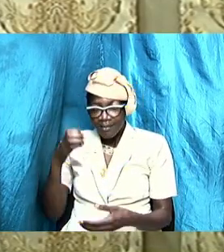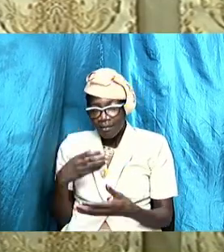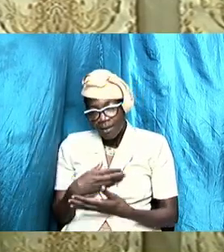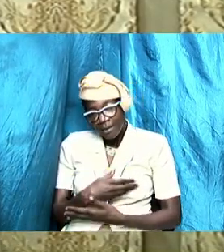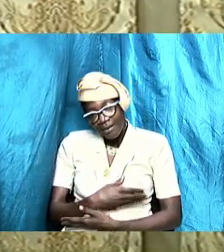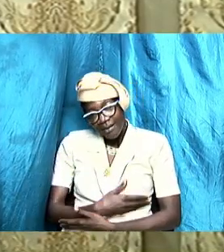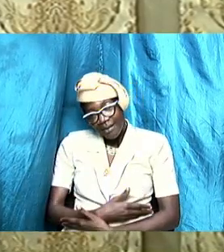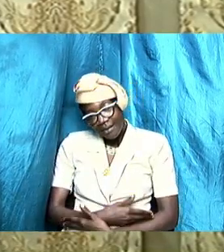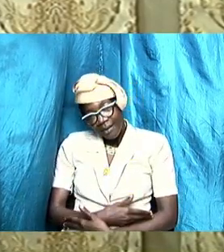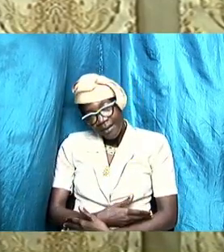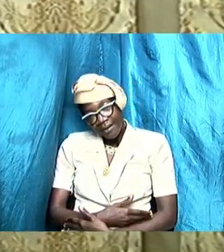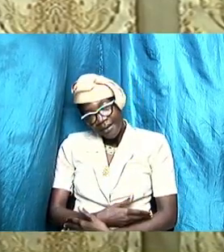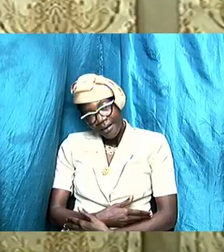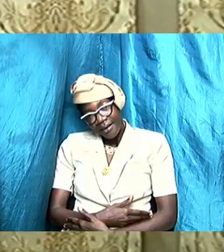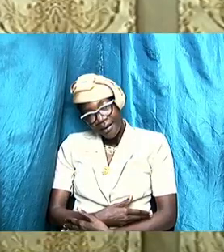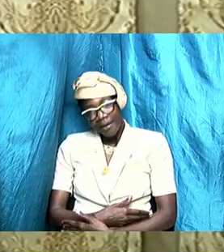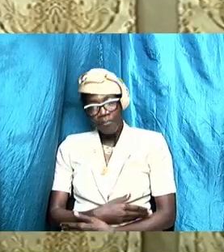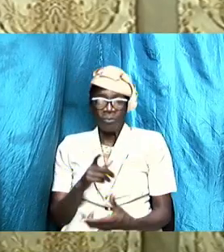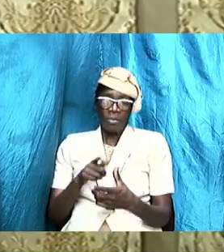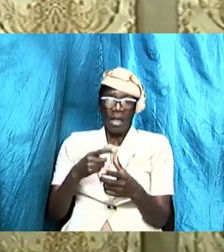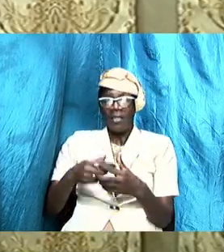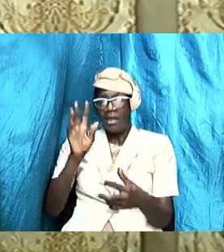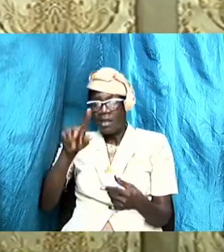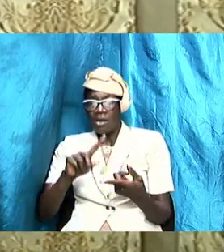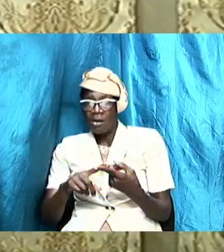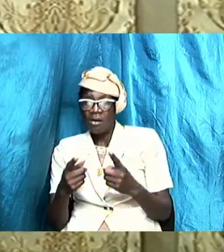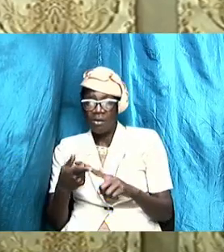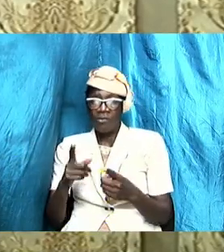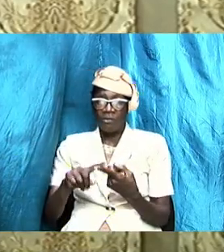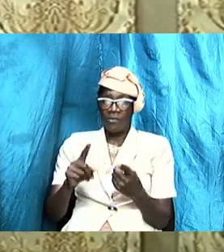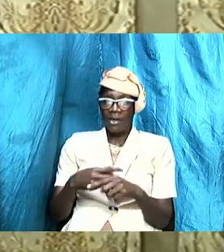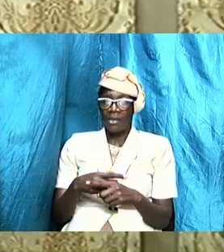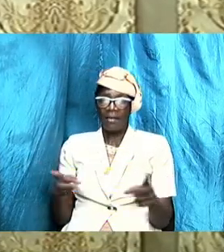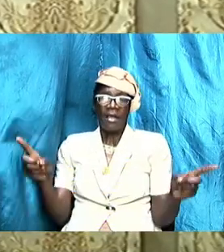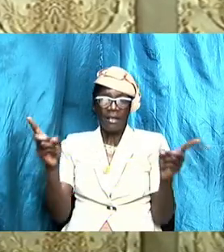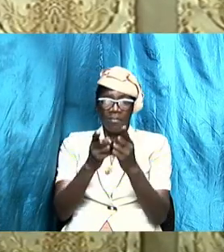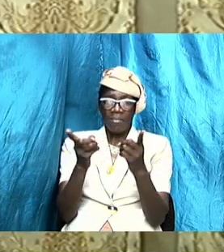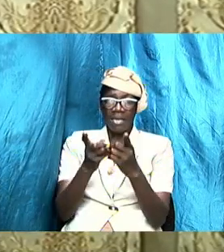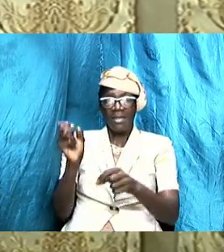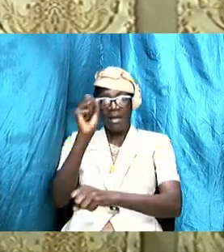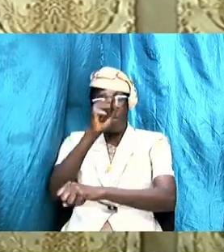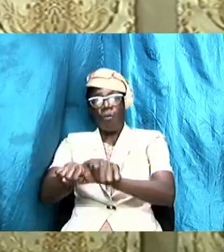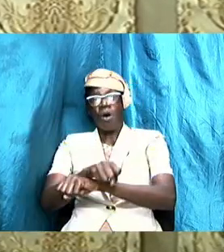and then your friends what you meet at work